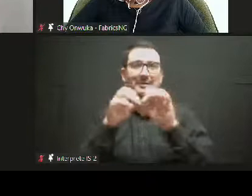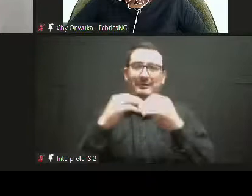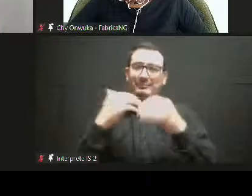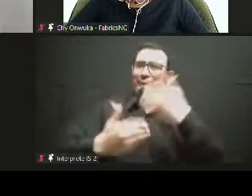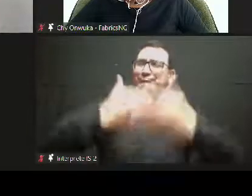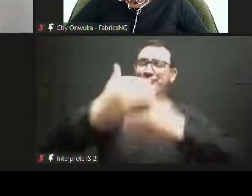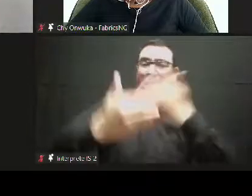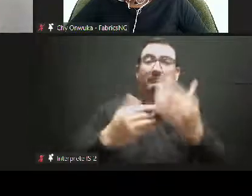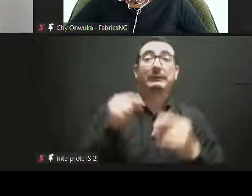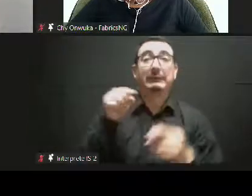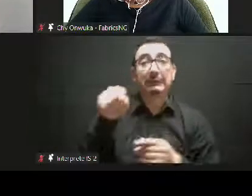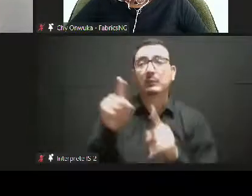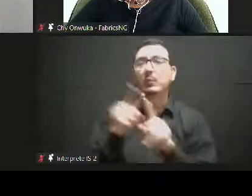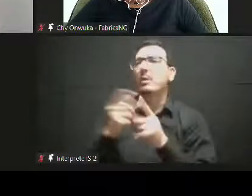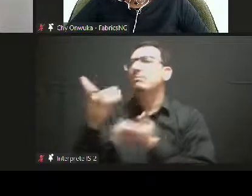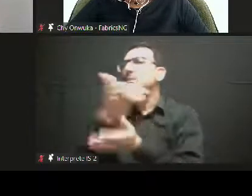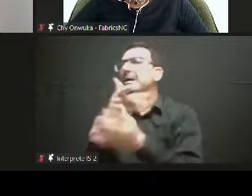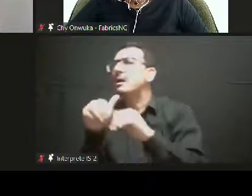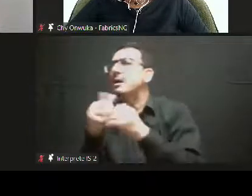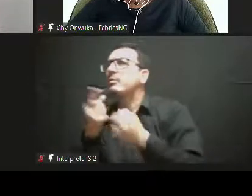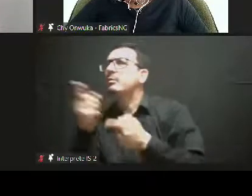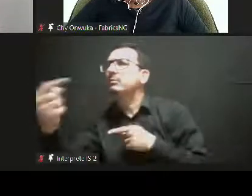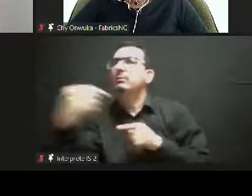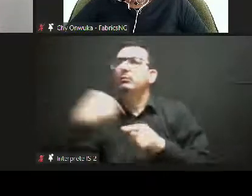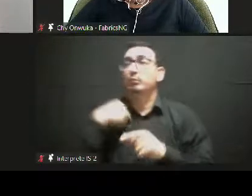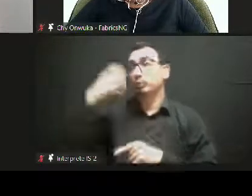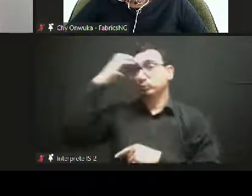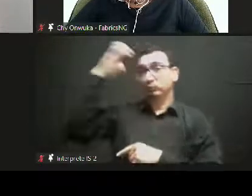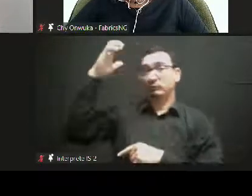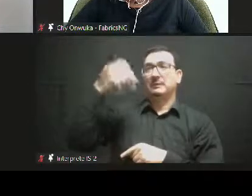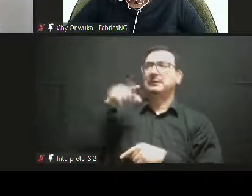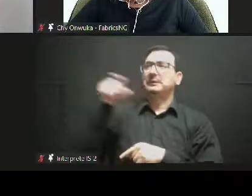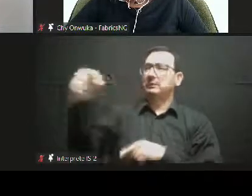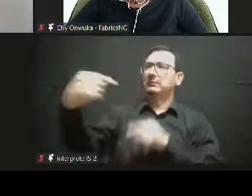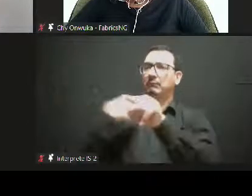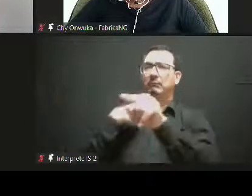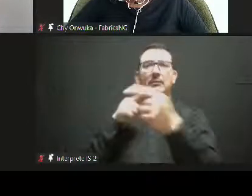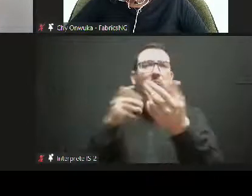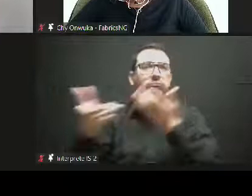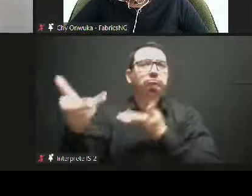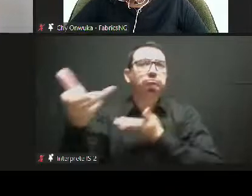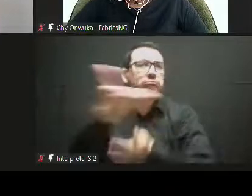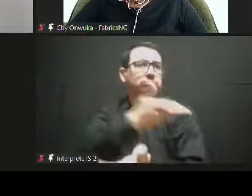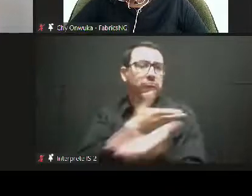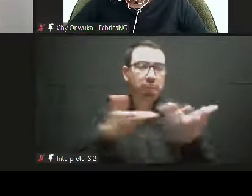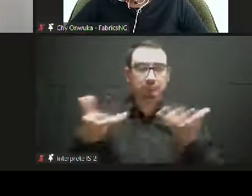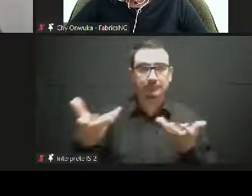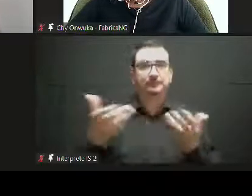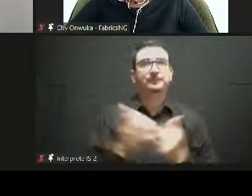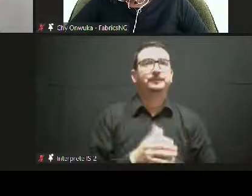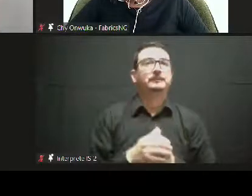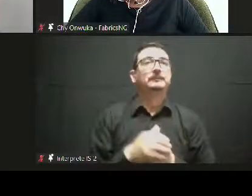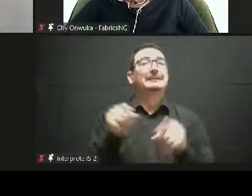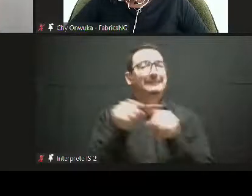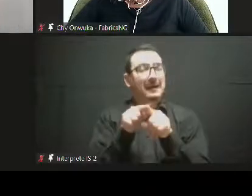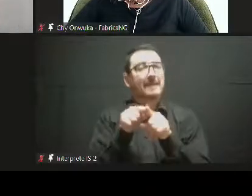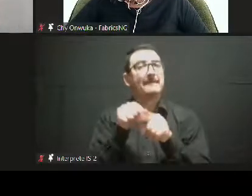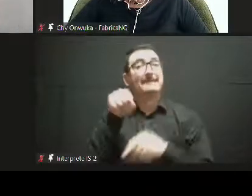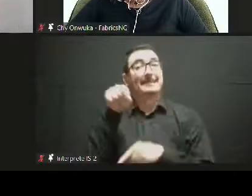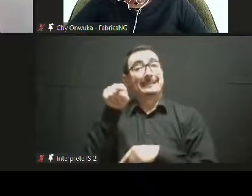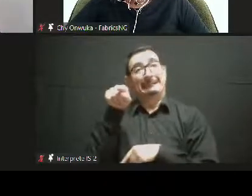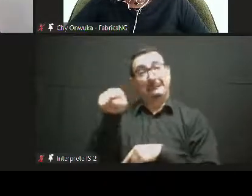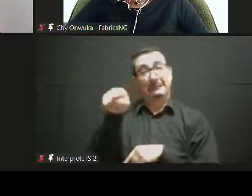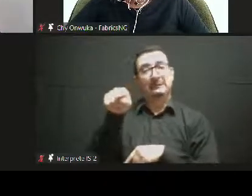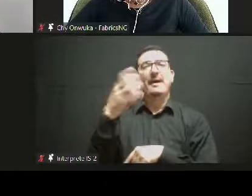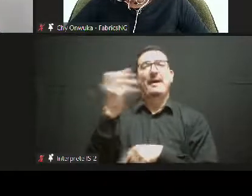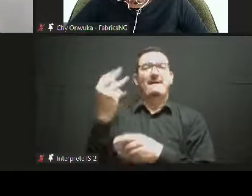which has led us also to add a priority in the work plan for culture. This was ahead of the